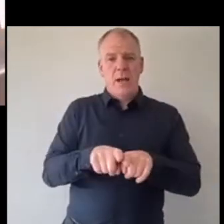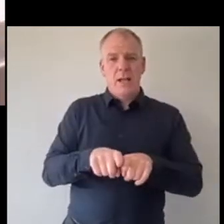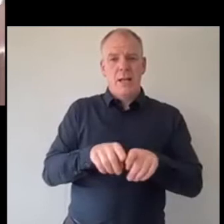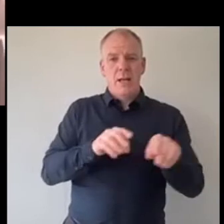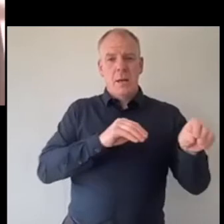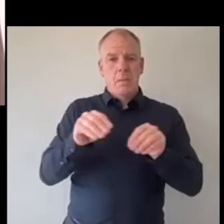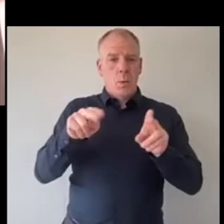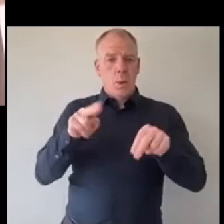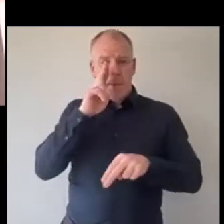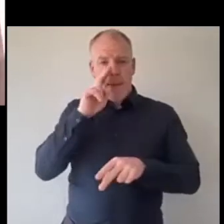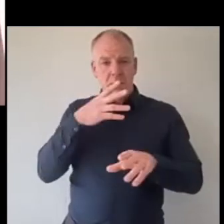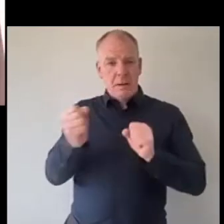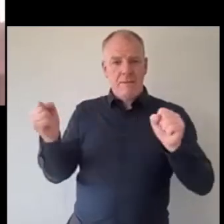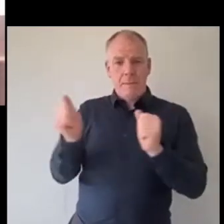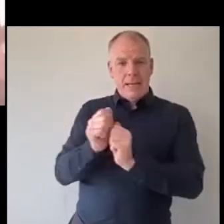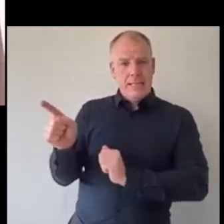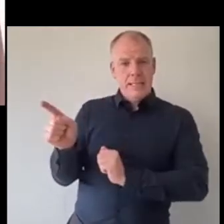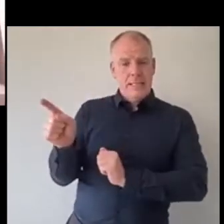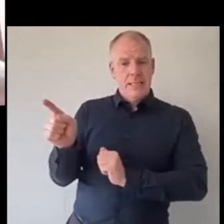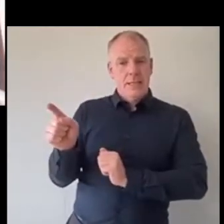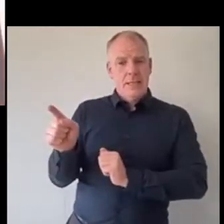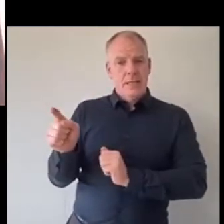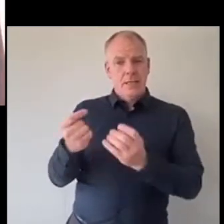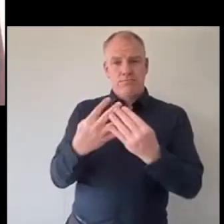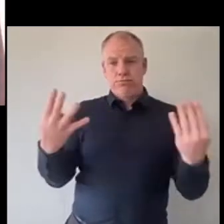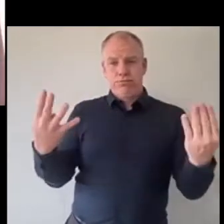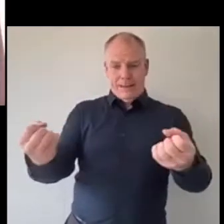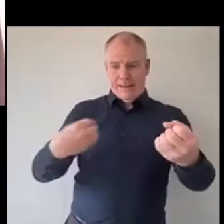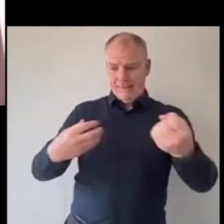I've never met them and they're just lining up to give me stuff